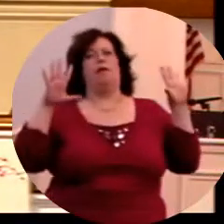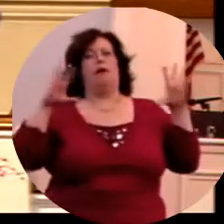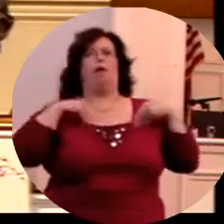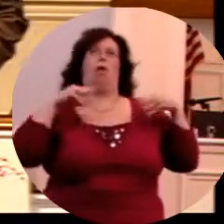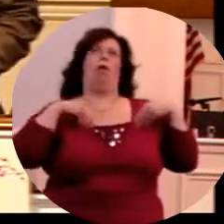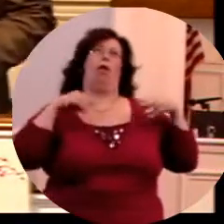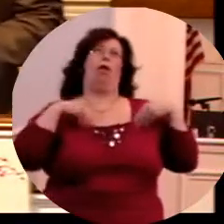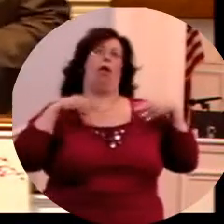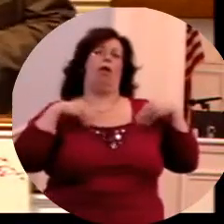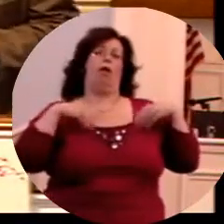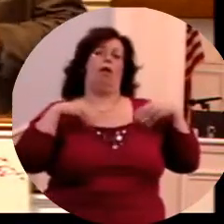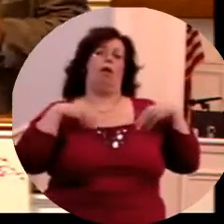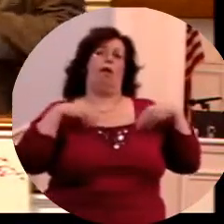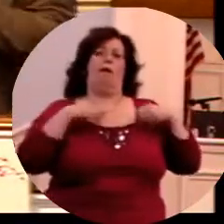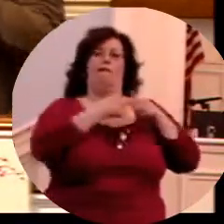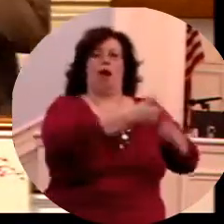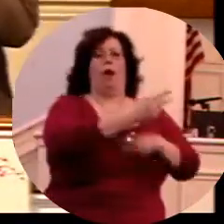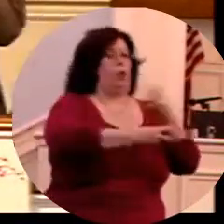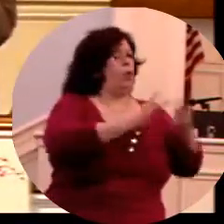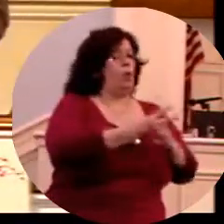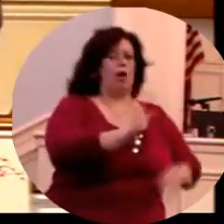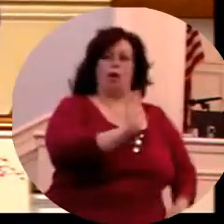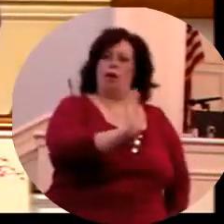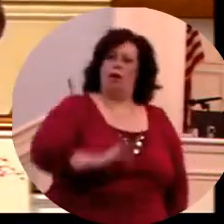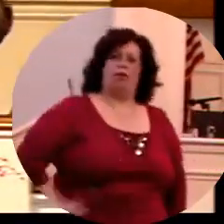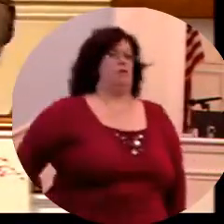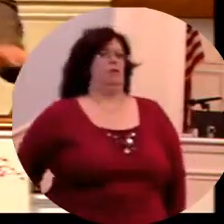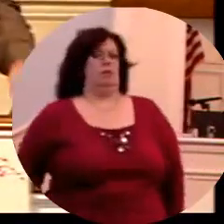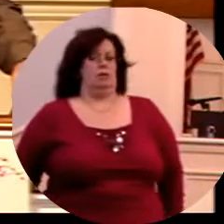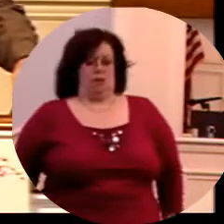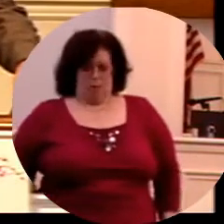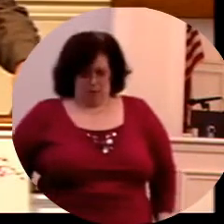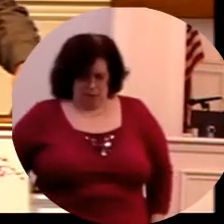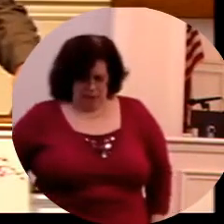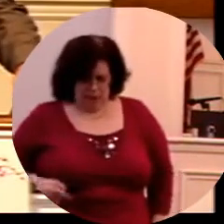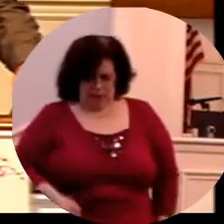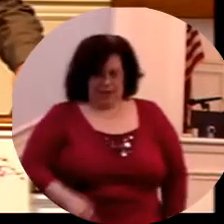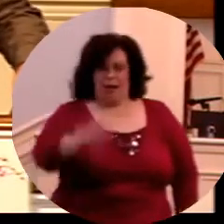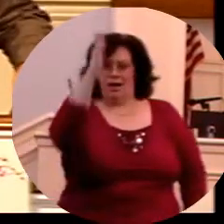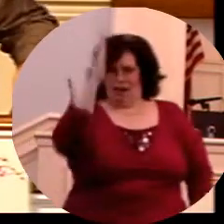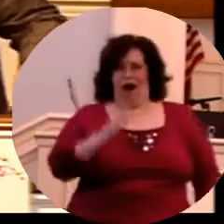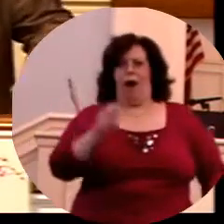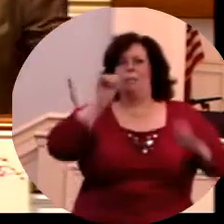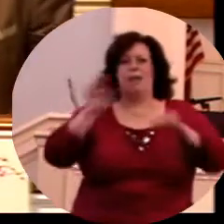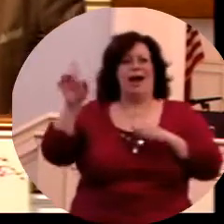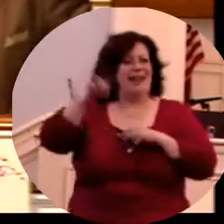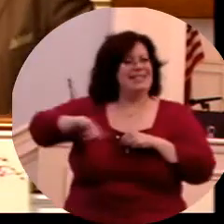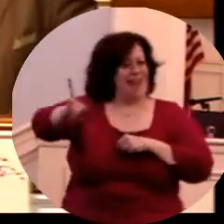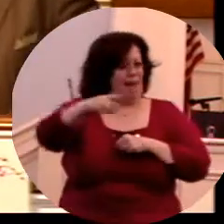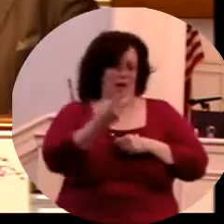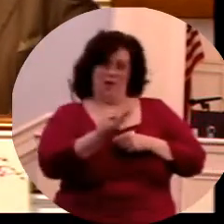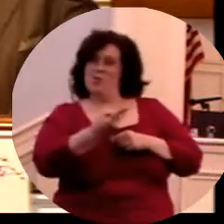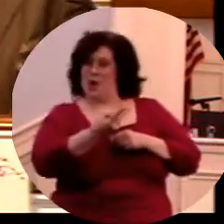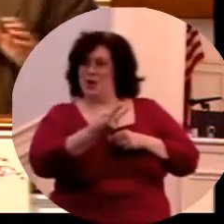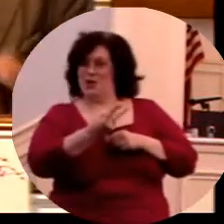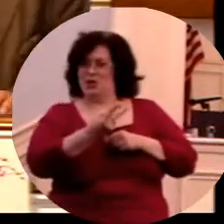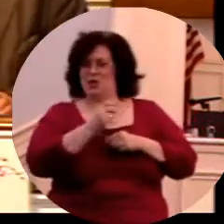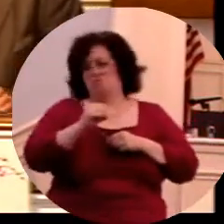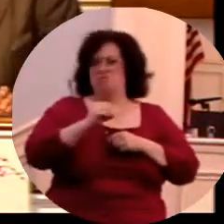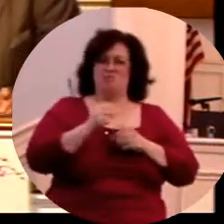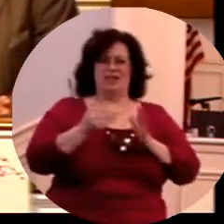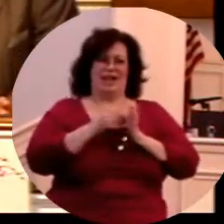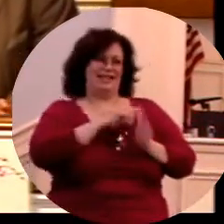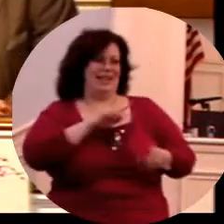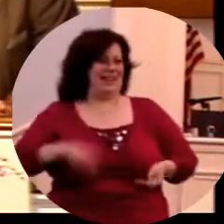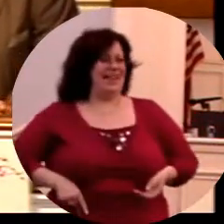Don't give in and compromise today. God, the Bible says that God dealt well with them. And the Bible